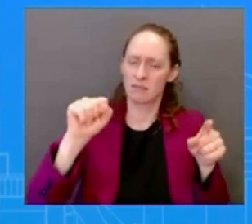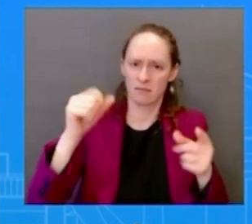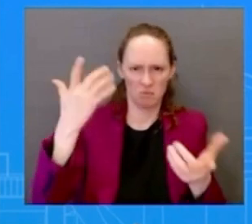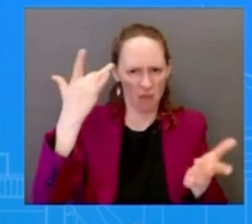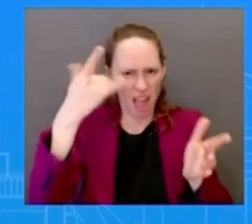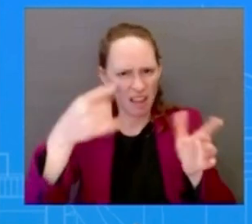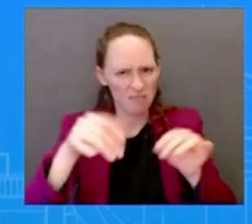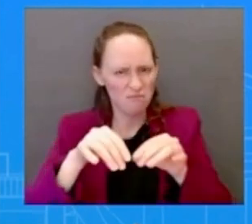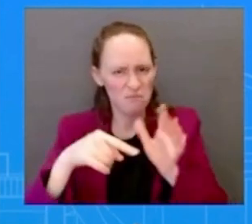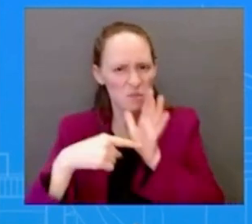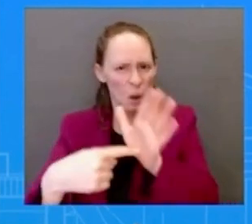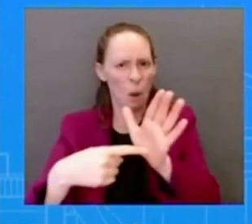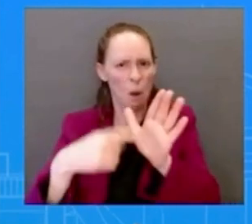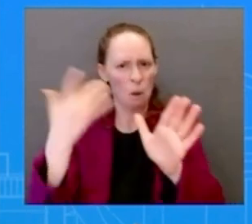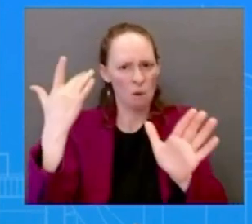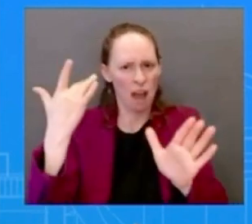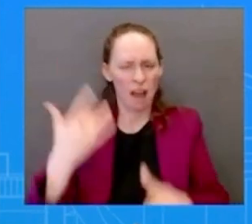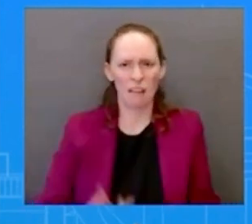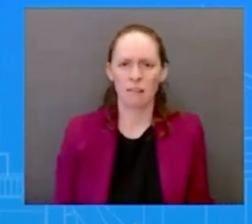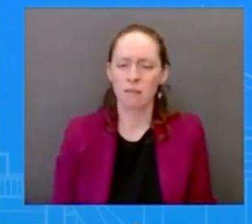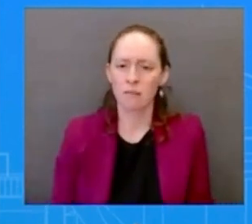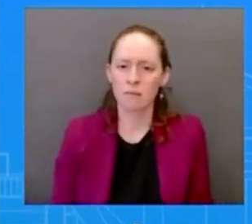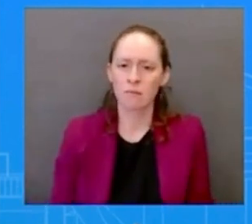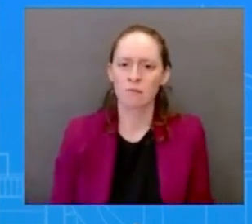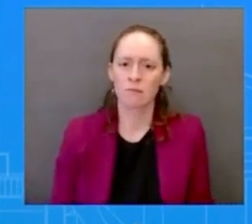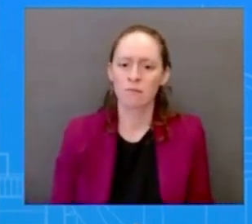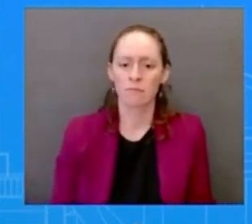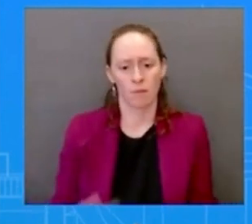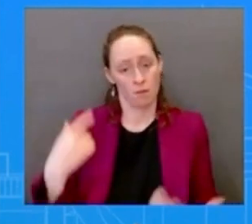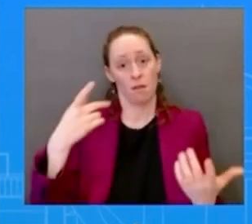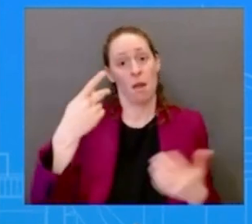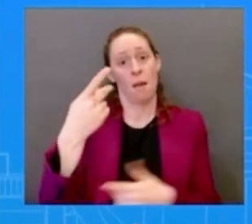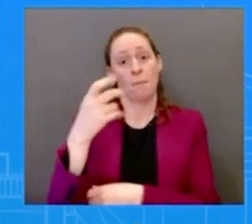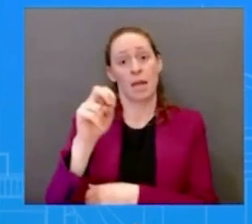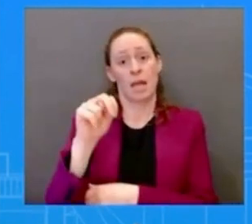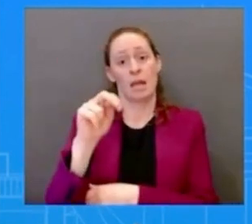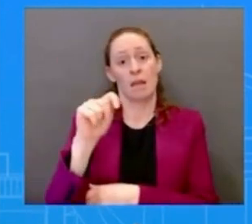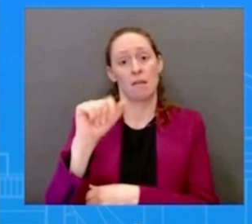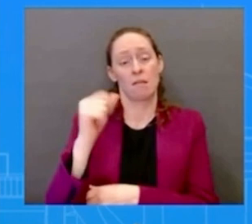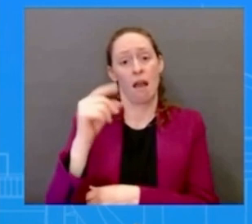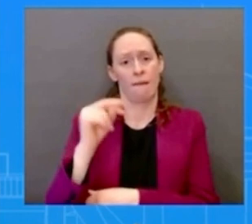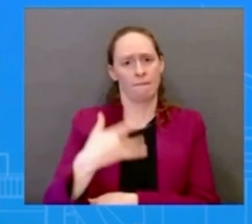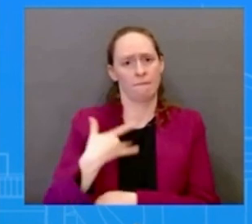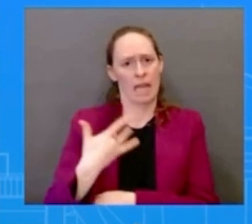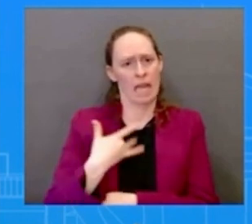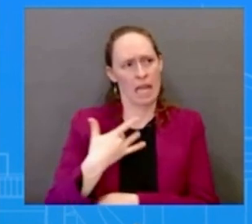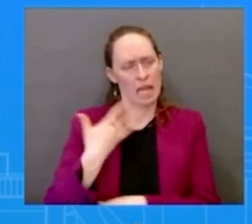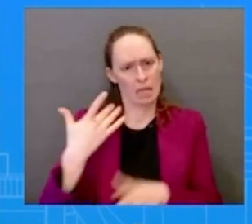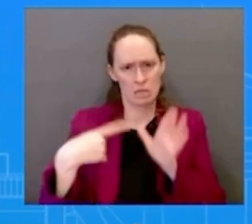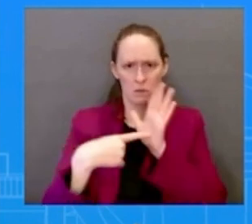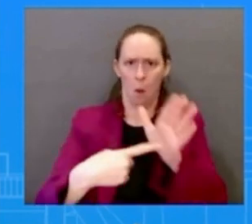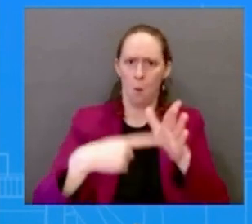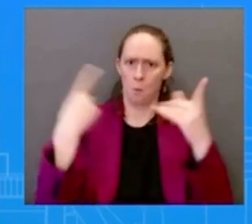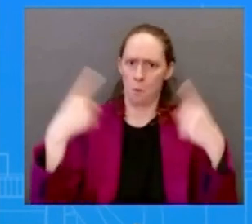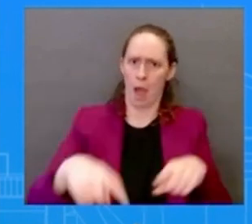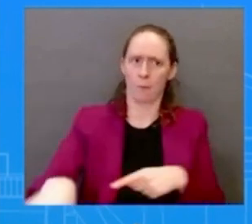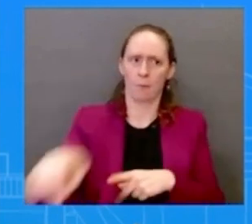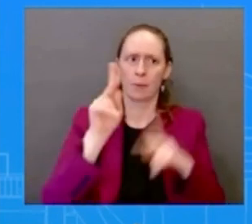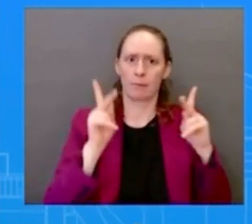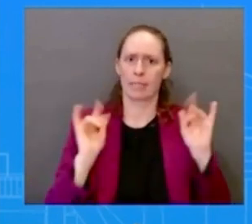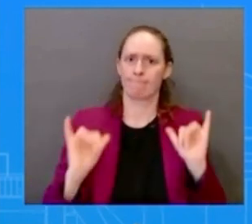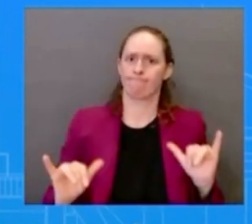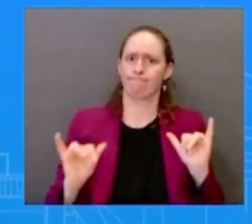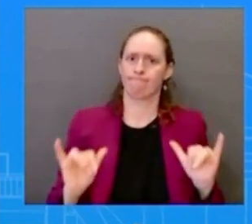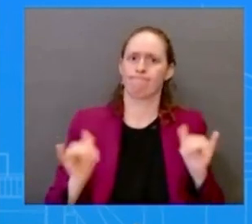was important to get that out so that the public can see i don't have any i don't have any internal conversations to read out about the